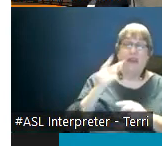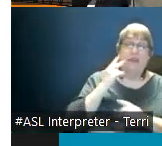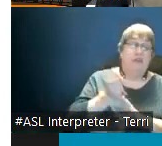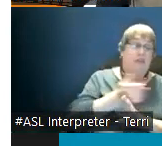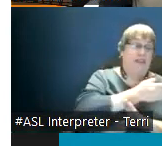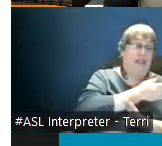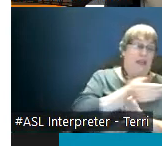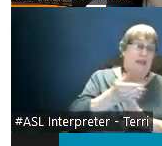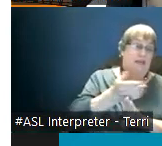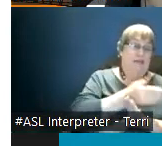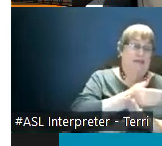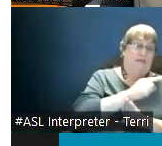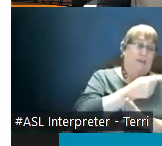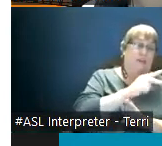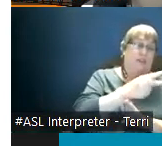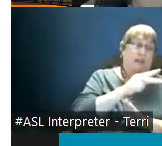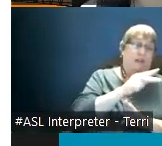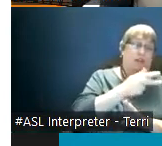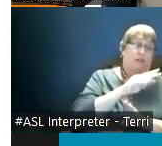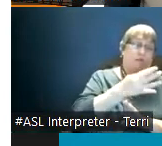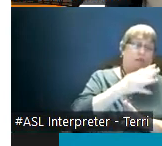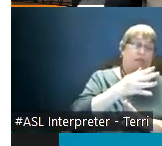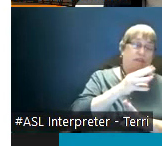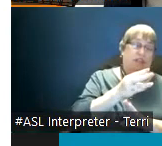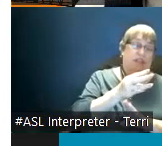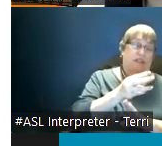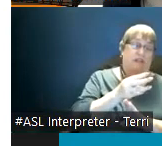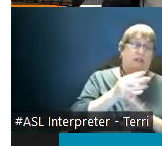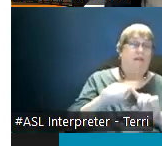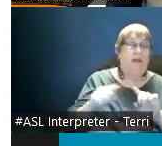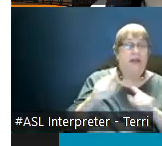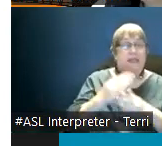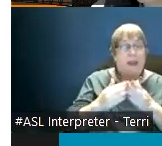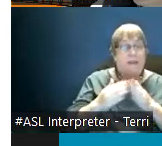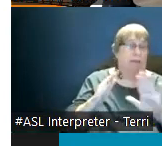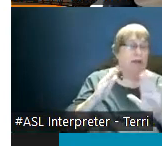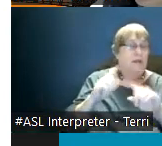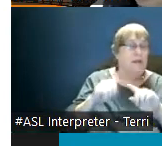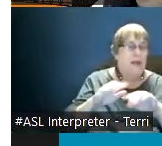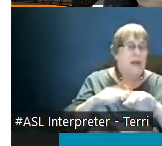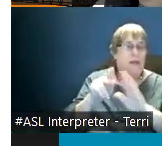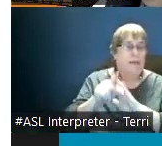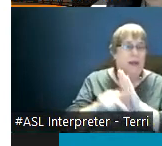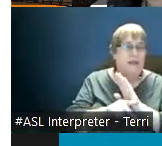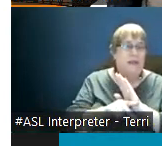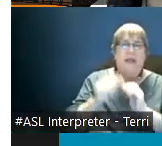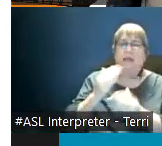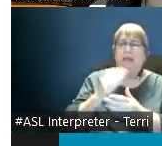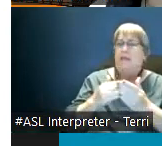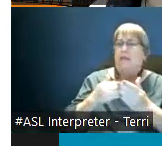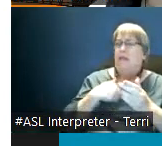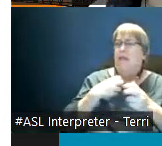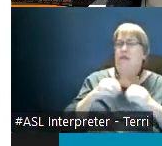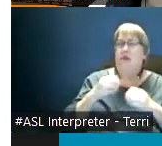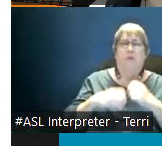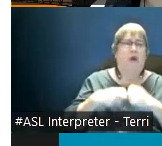some of my colleagues depend i'm going to say depending on the politics of their department some of them have no problem leaving all of their modules